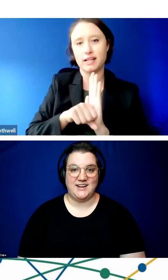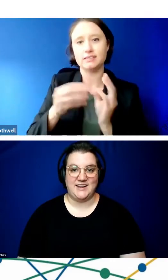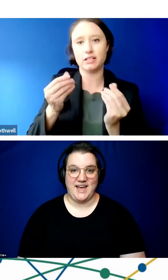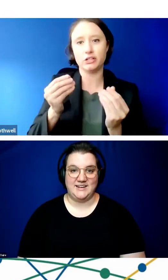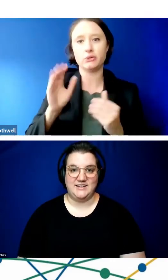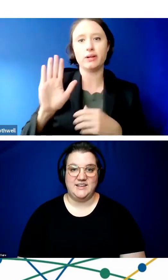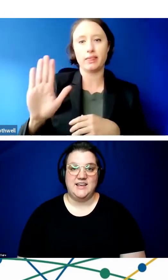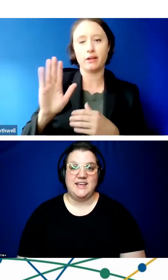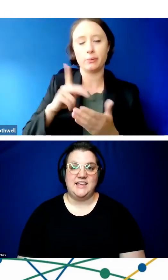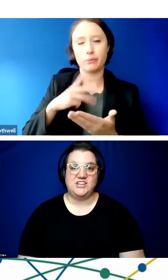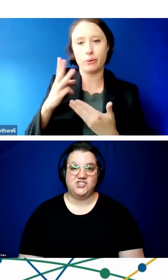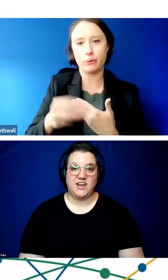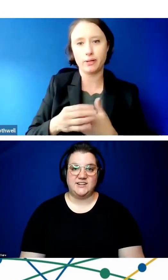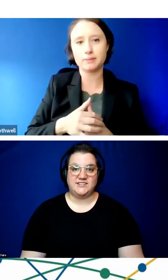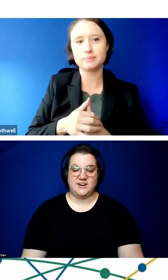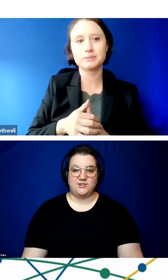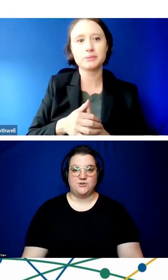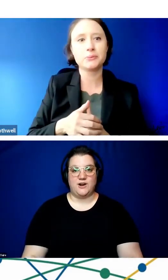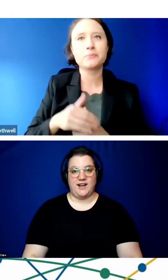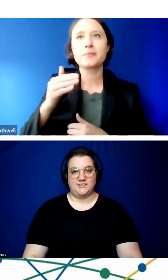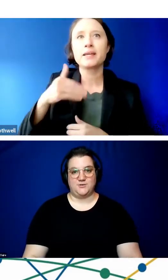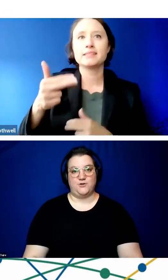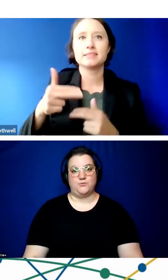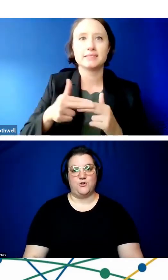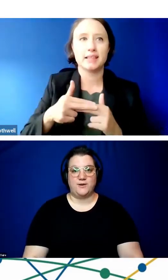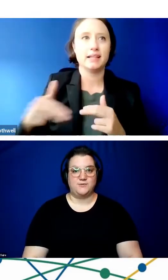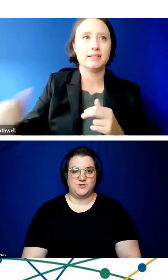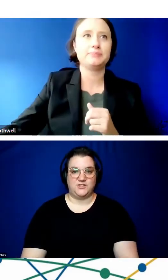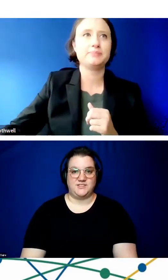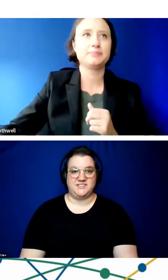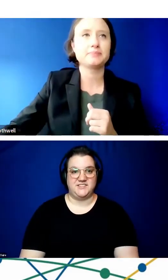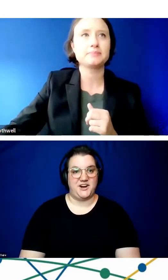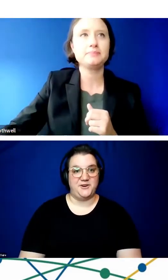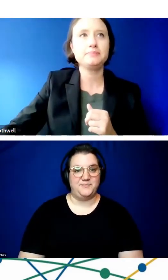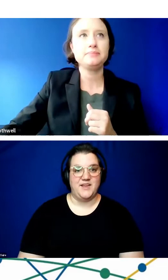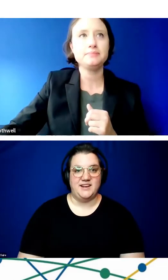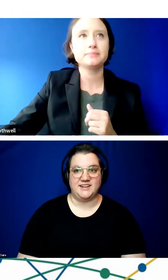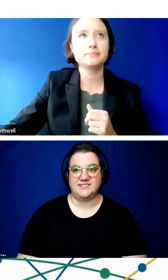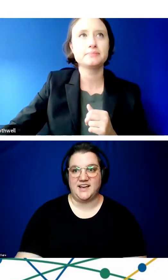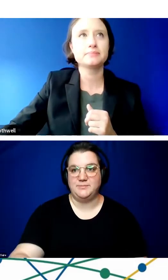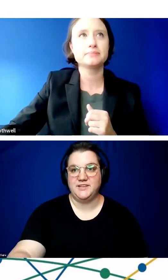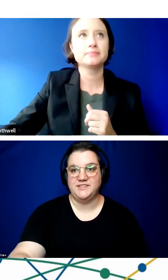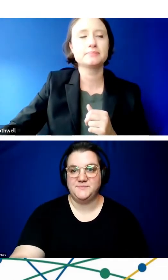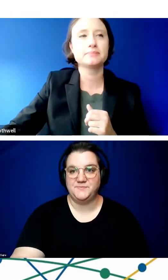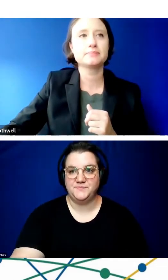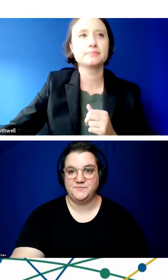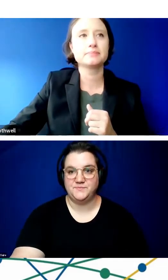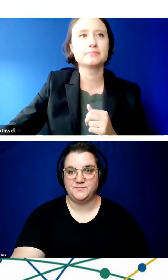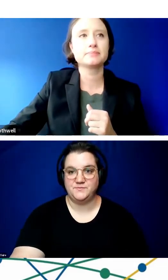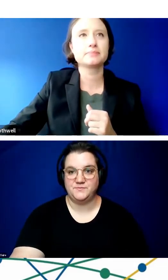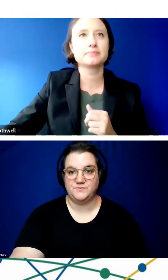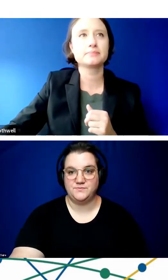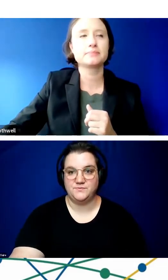at3center.net. Each state and territory has their own programs, which are listed there. Next slide, please.